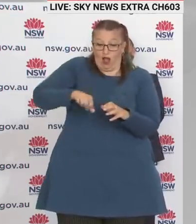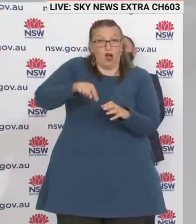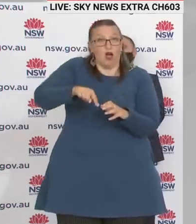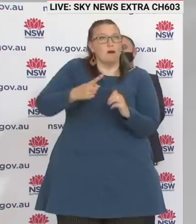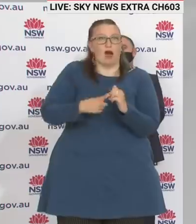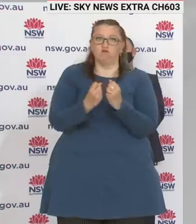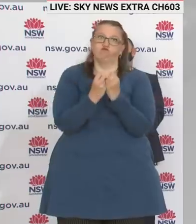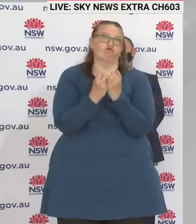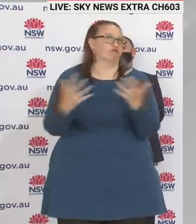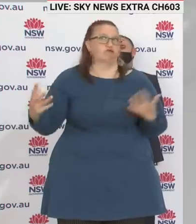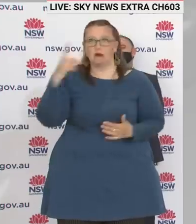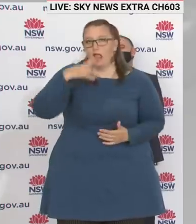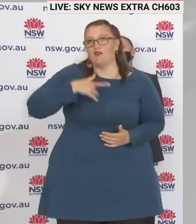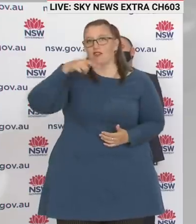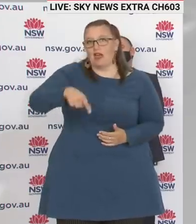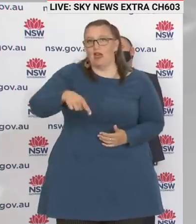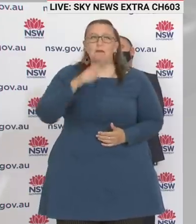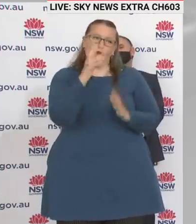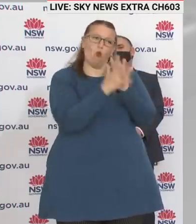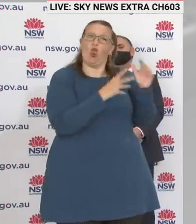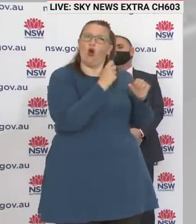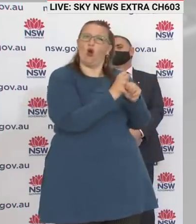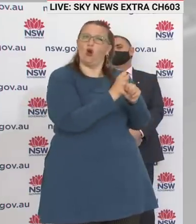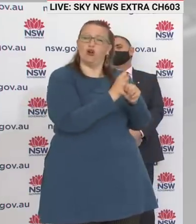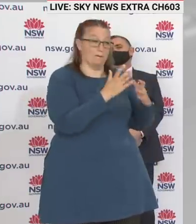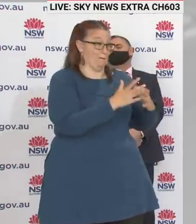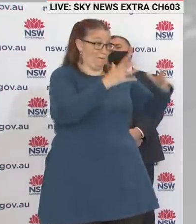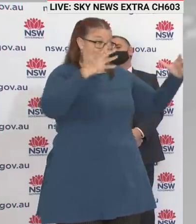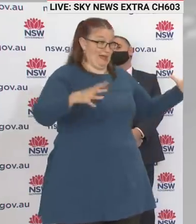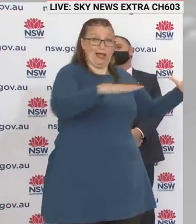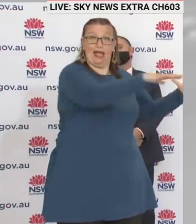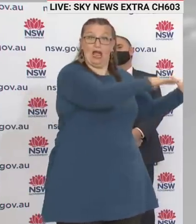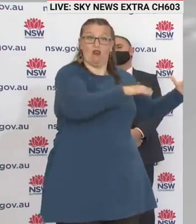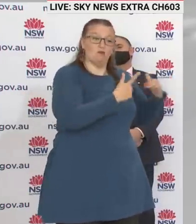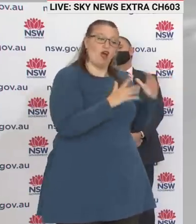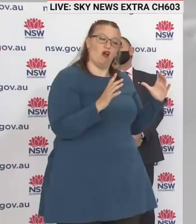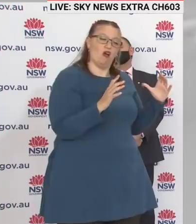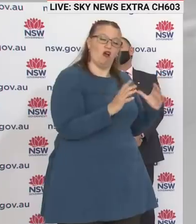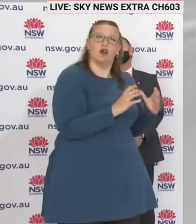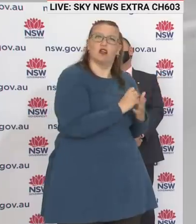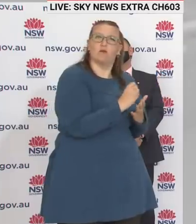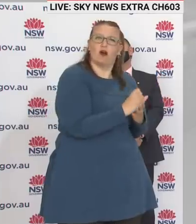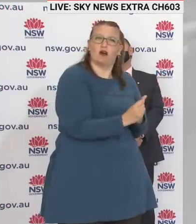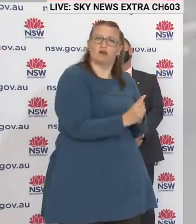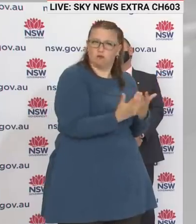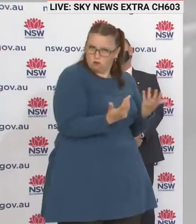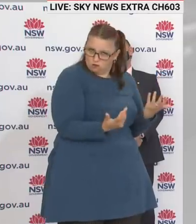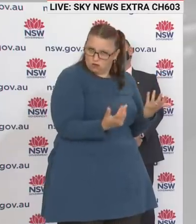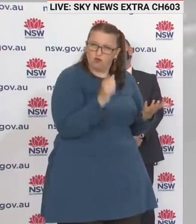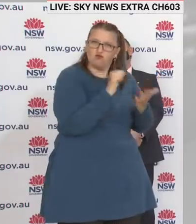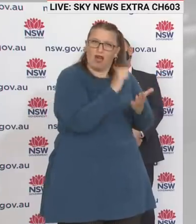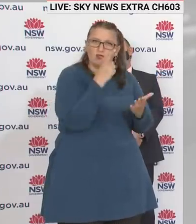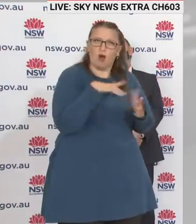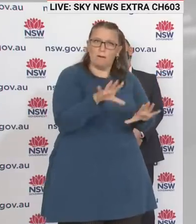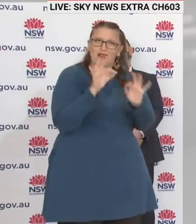smaller population in a Sydney LGA, a smaller area in a Sydney LGA that has, for instance, 100,000 people. If the Wollongong